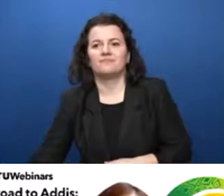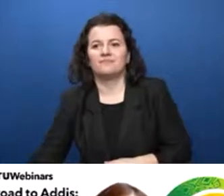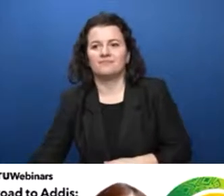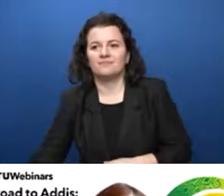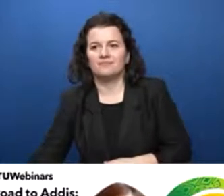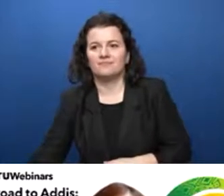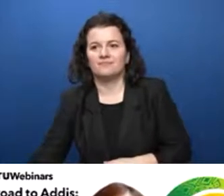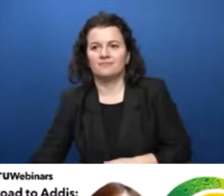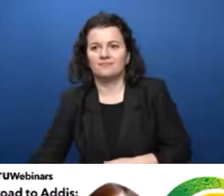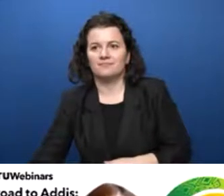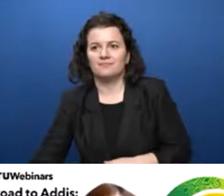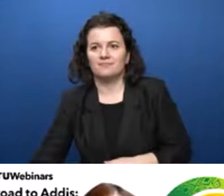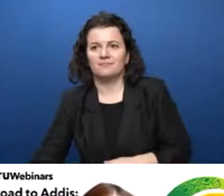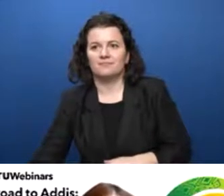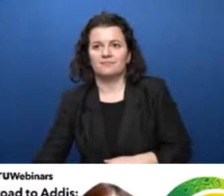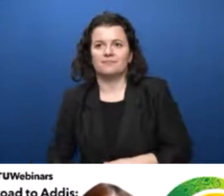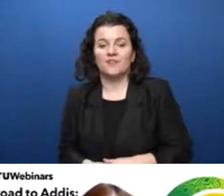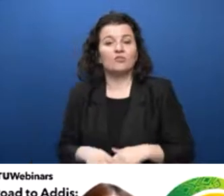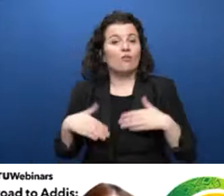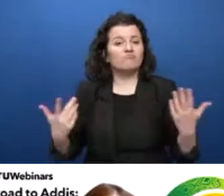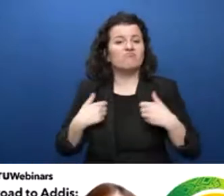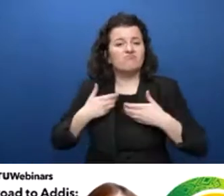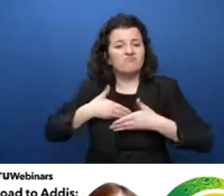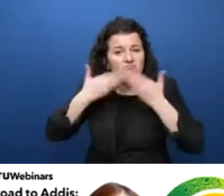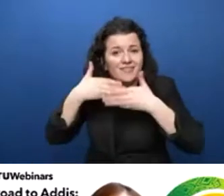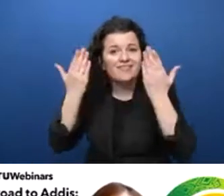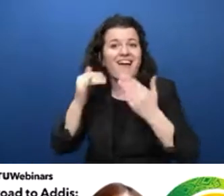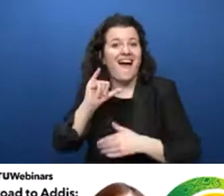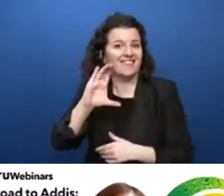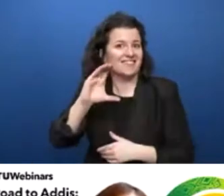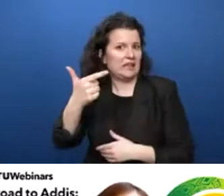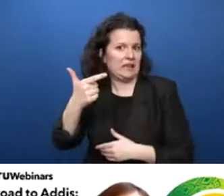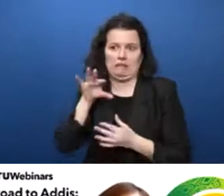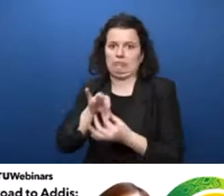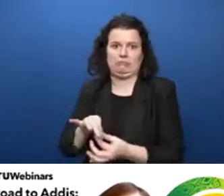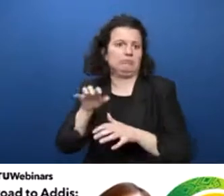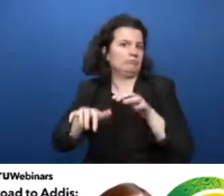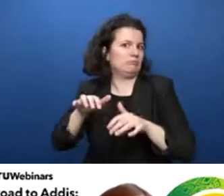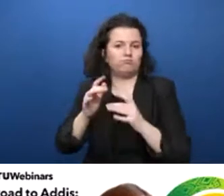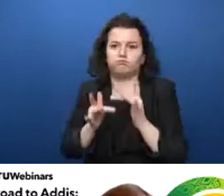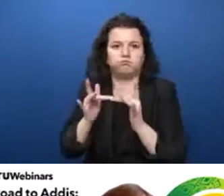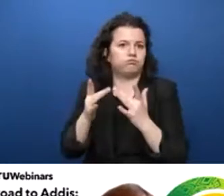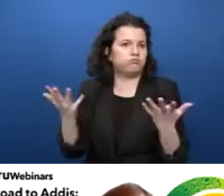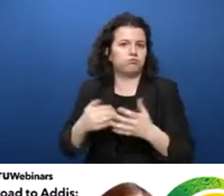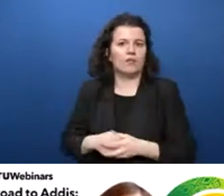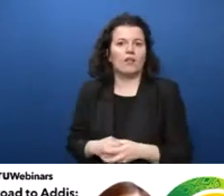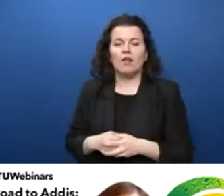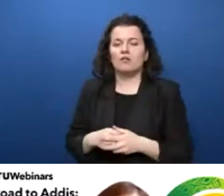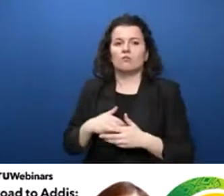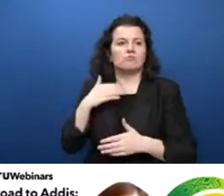ICTs every day. In fact, my university just passed the one-year milestone of operating almost completely remotely.